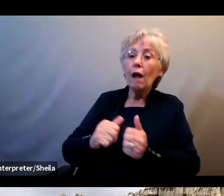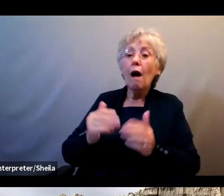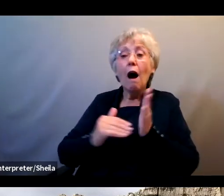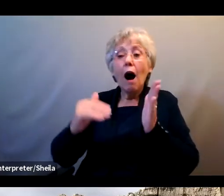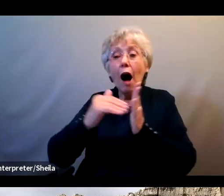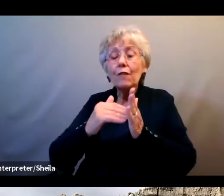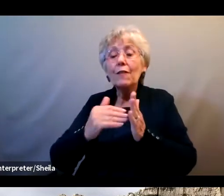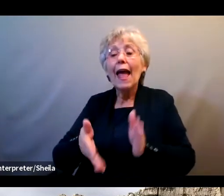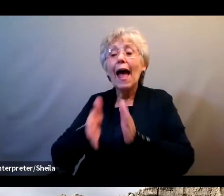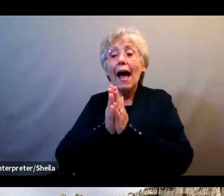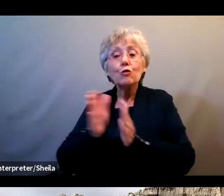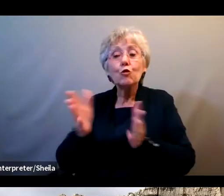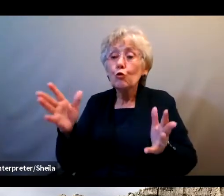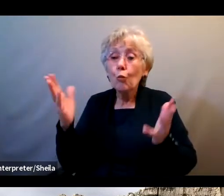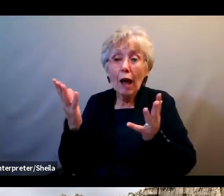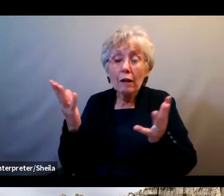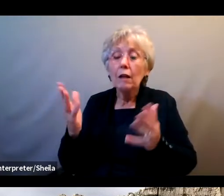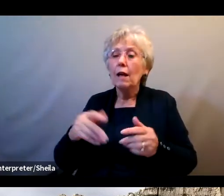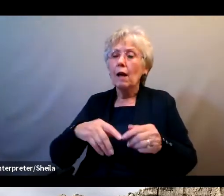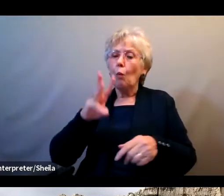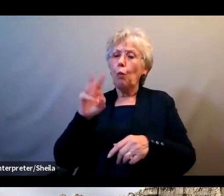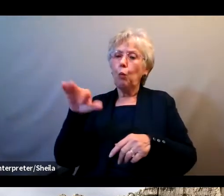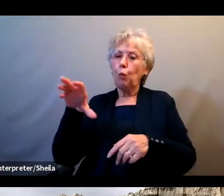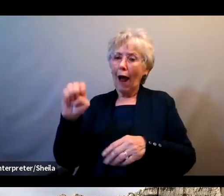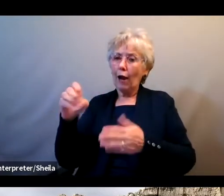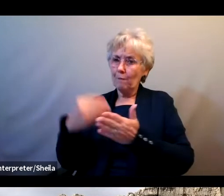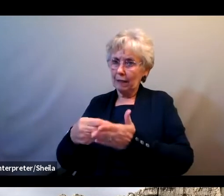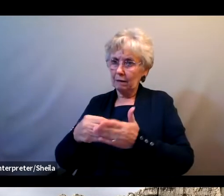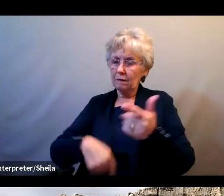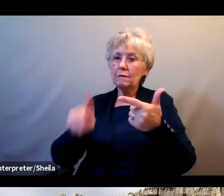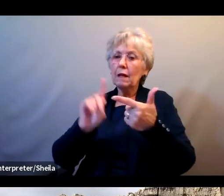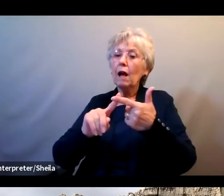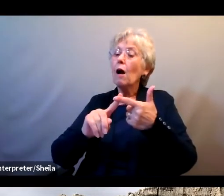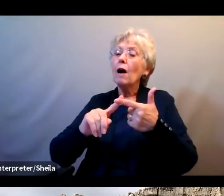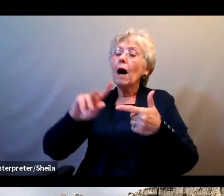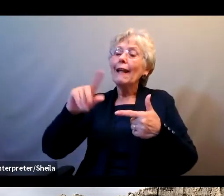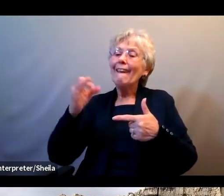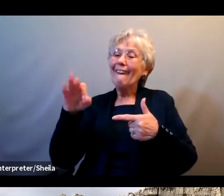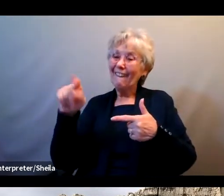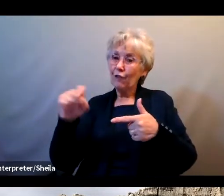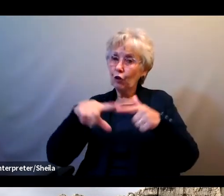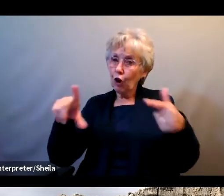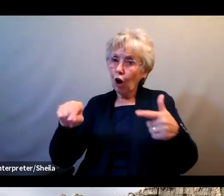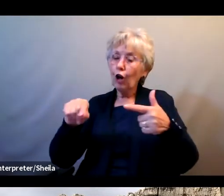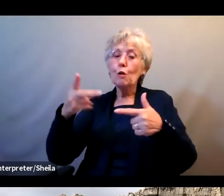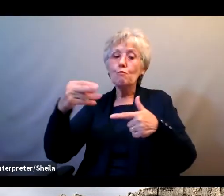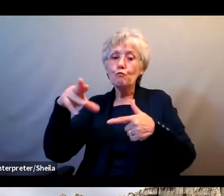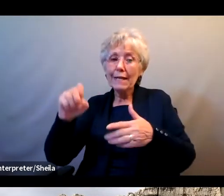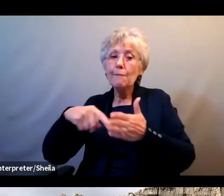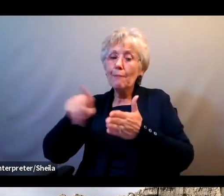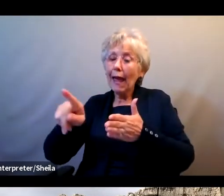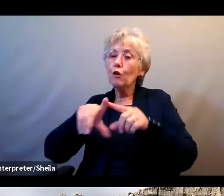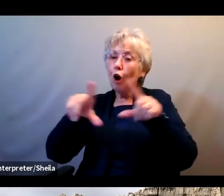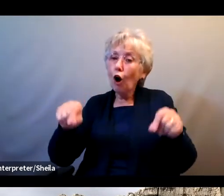by wiring money, putting money on a gift card, a prepaid card, or a cash reload